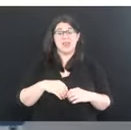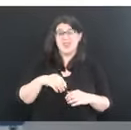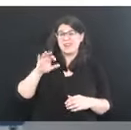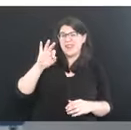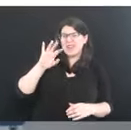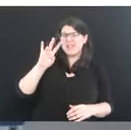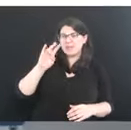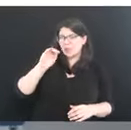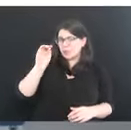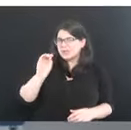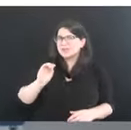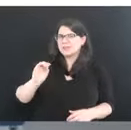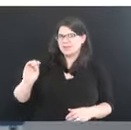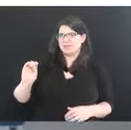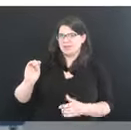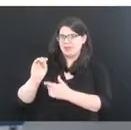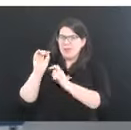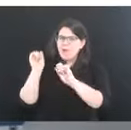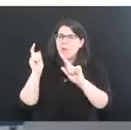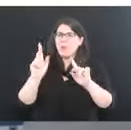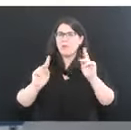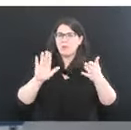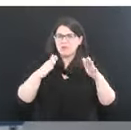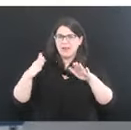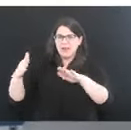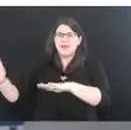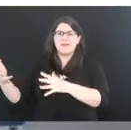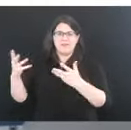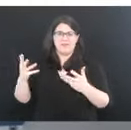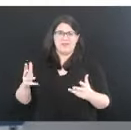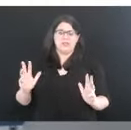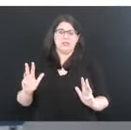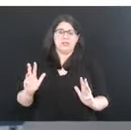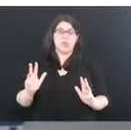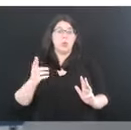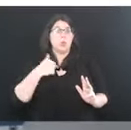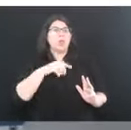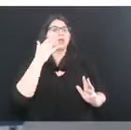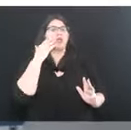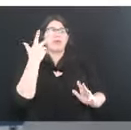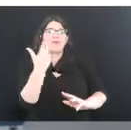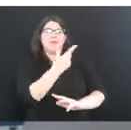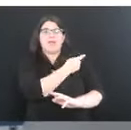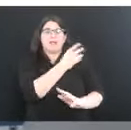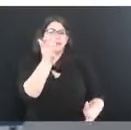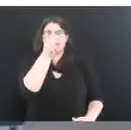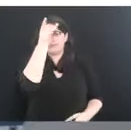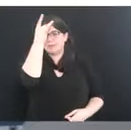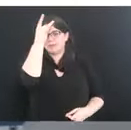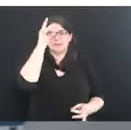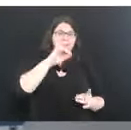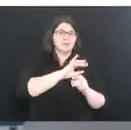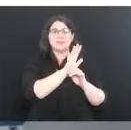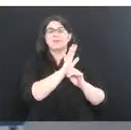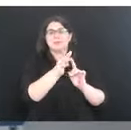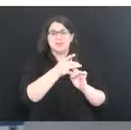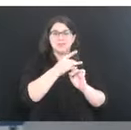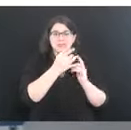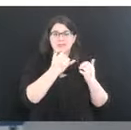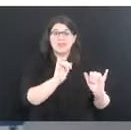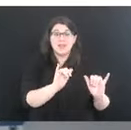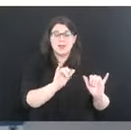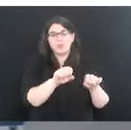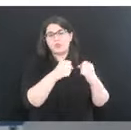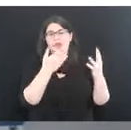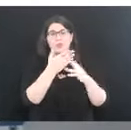% of our deaths. And we know in our vaccine breakthrough data that West Virginians who have been vaccinated with those first